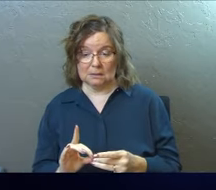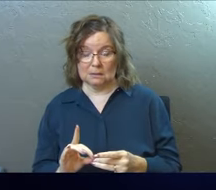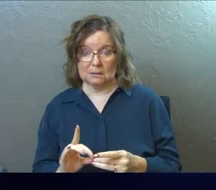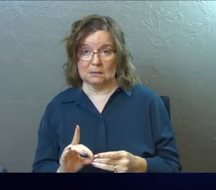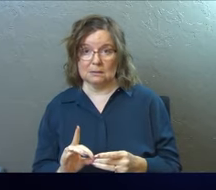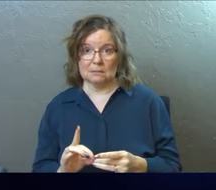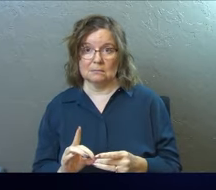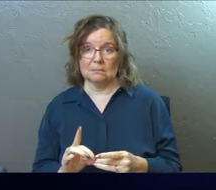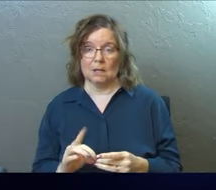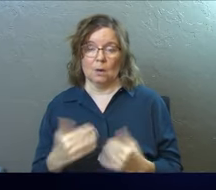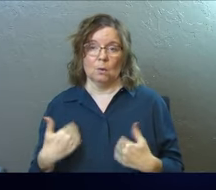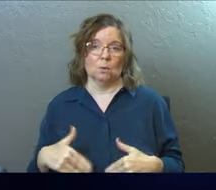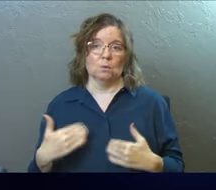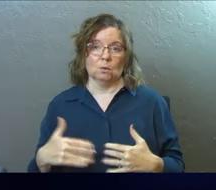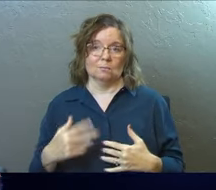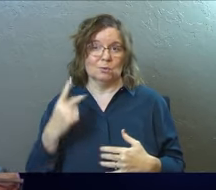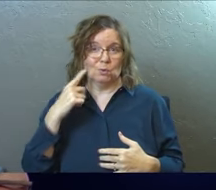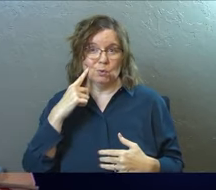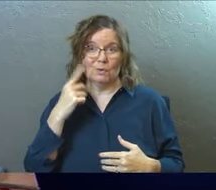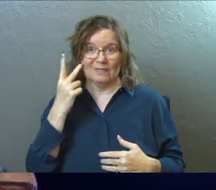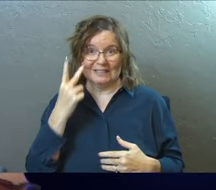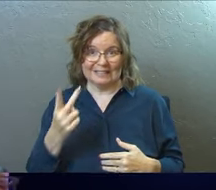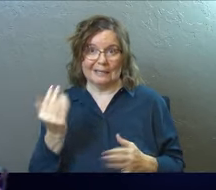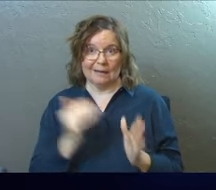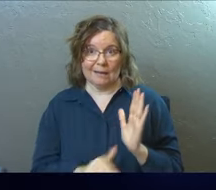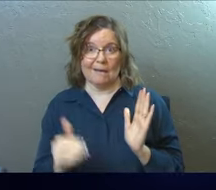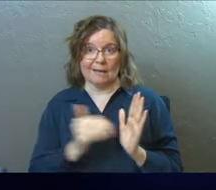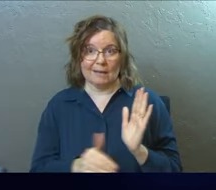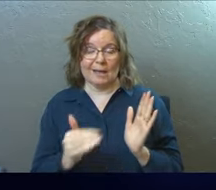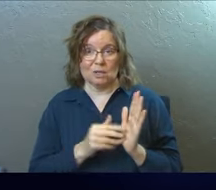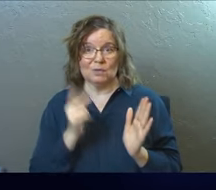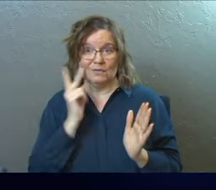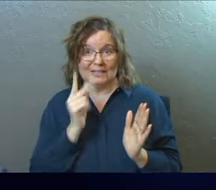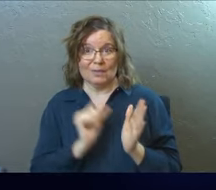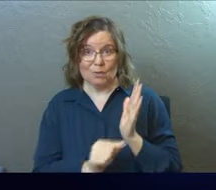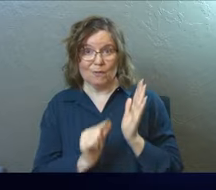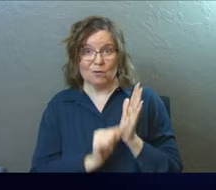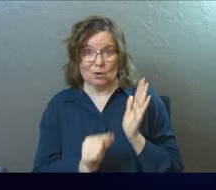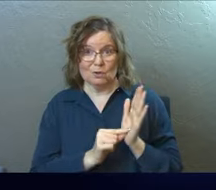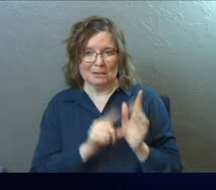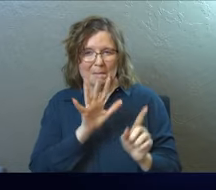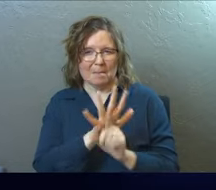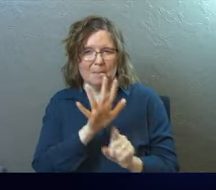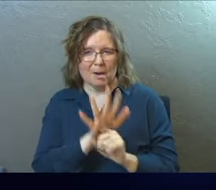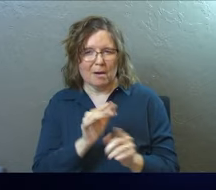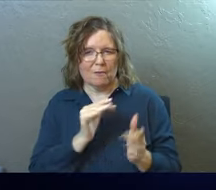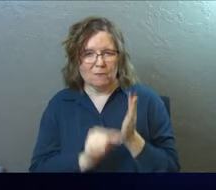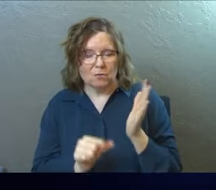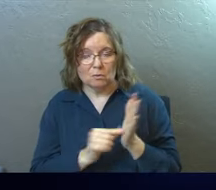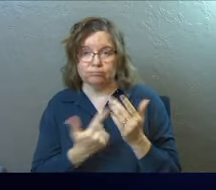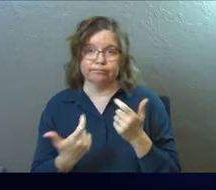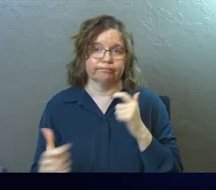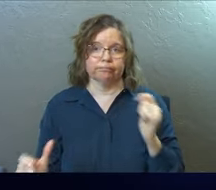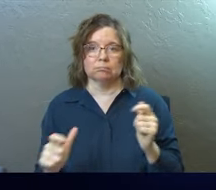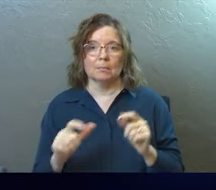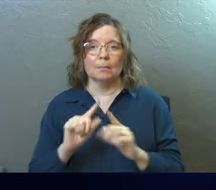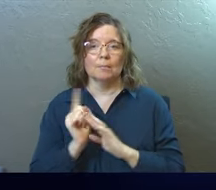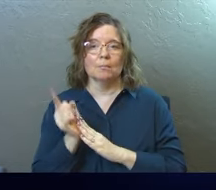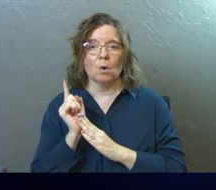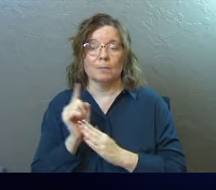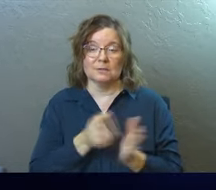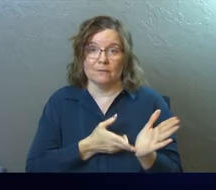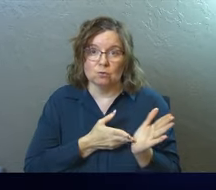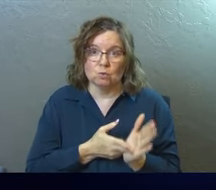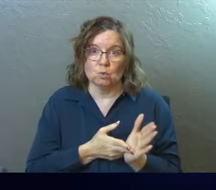classic verses that you've heard a thousand times probably growing up or in church. They're just massive moments